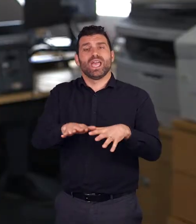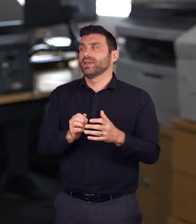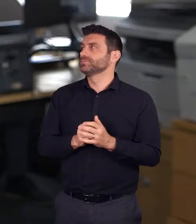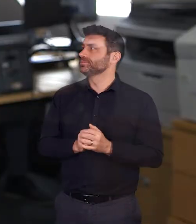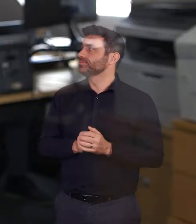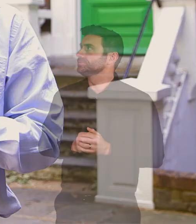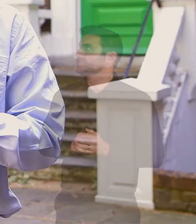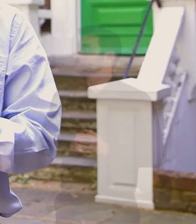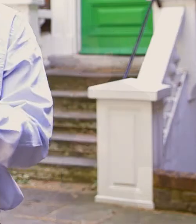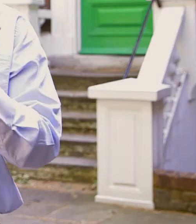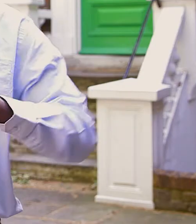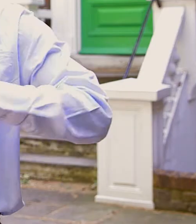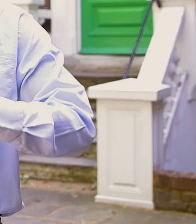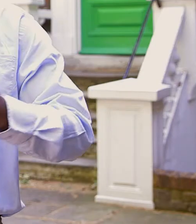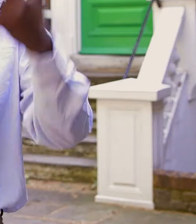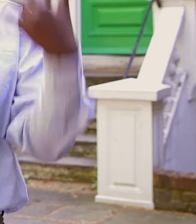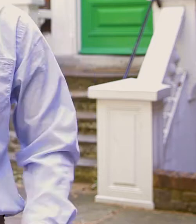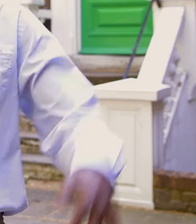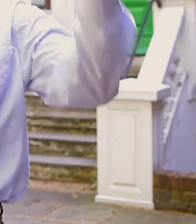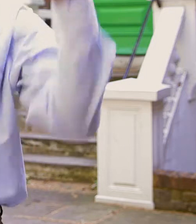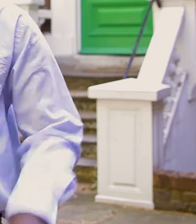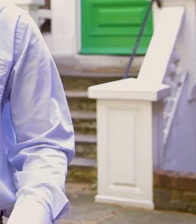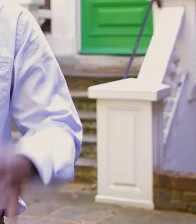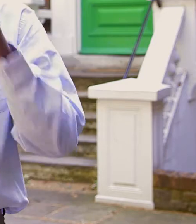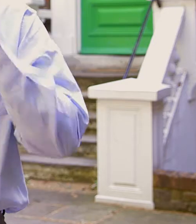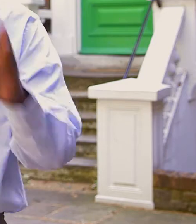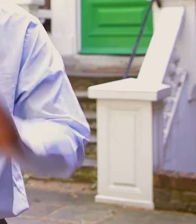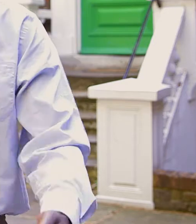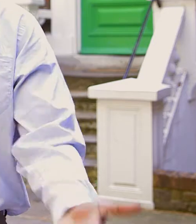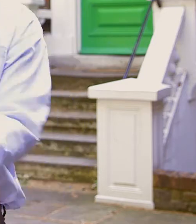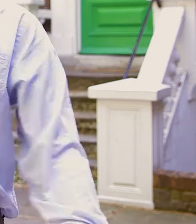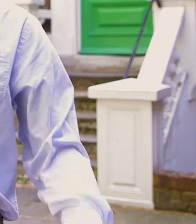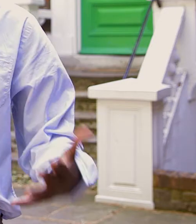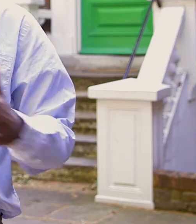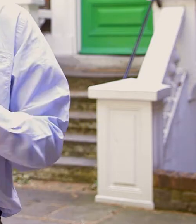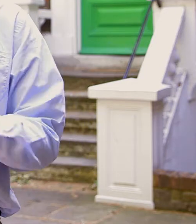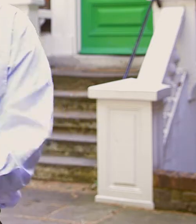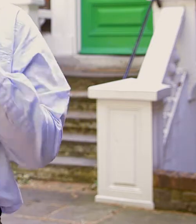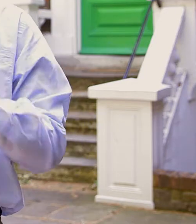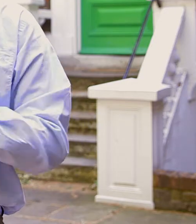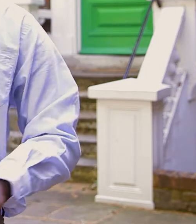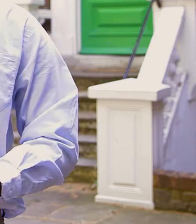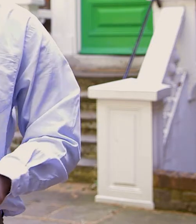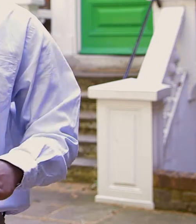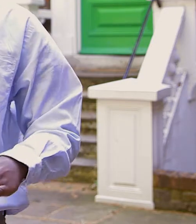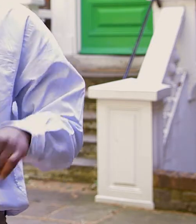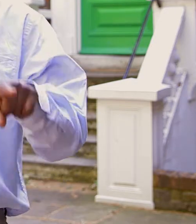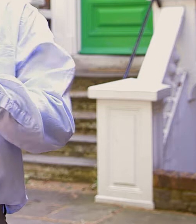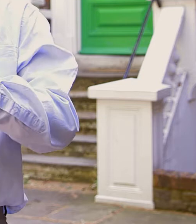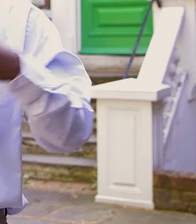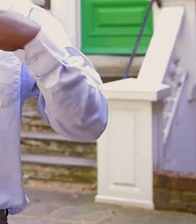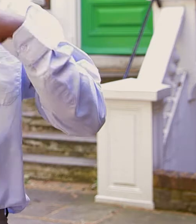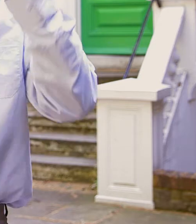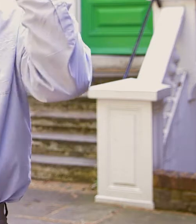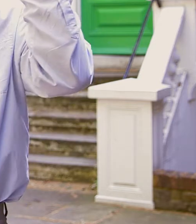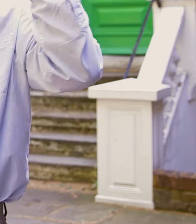operates across the UK the program itself has been absolutely wonderful I mean wow it's been fantastic I've been so impressed